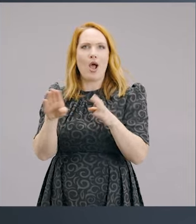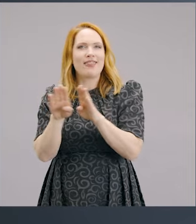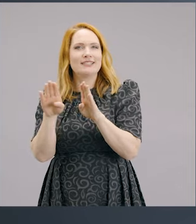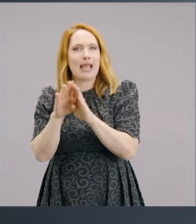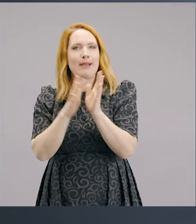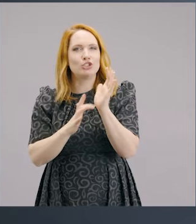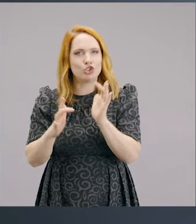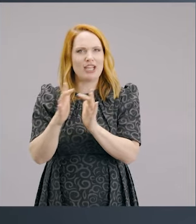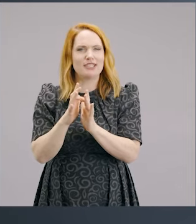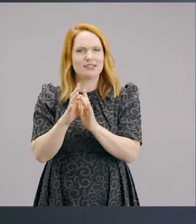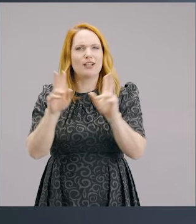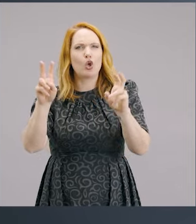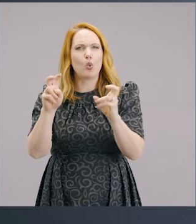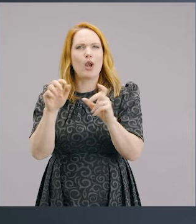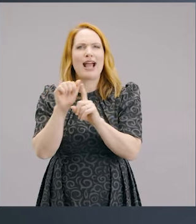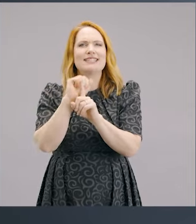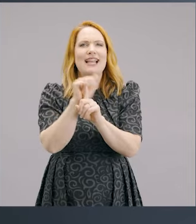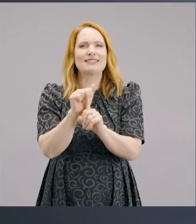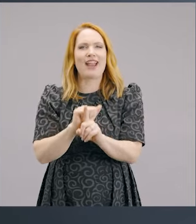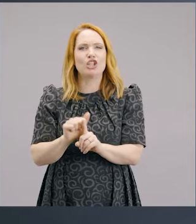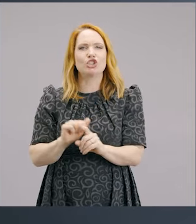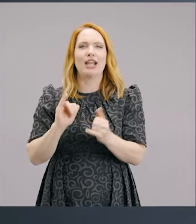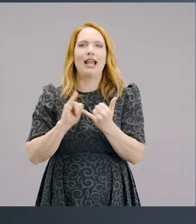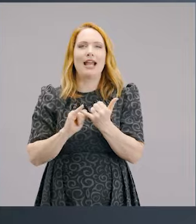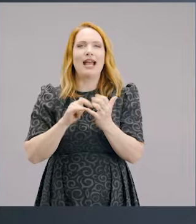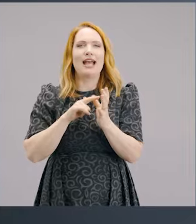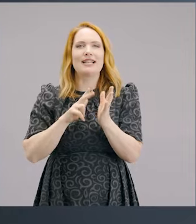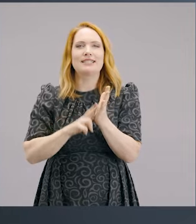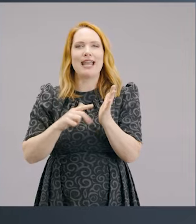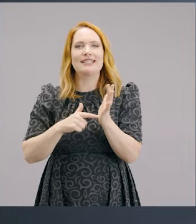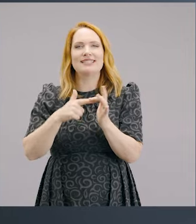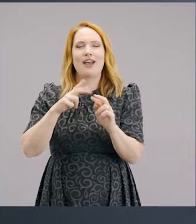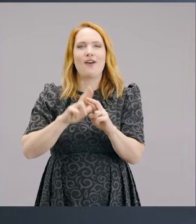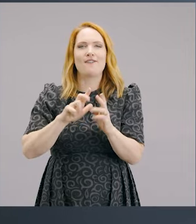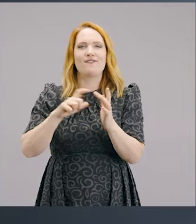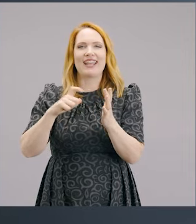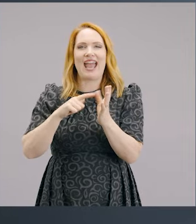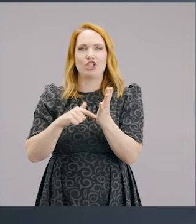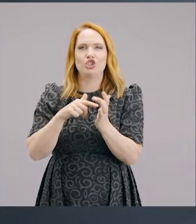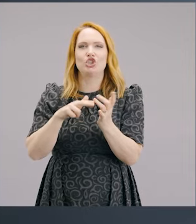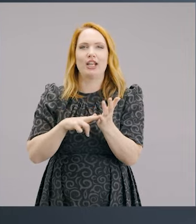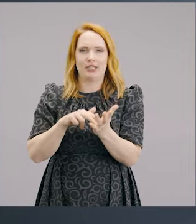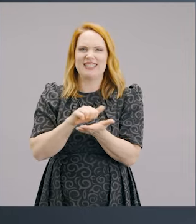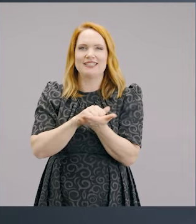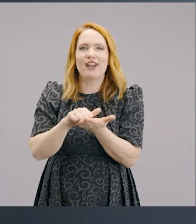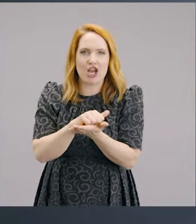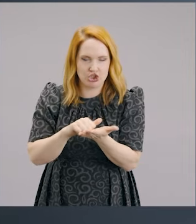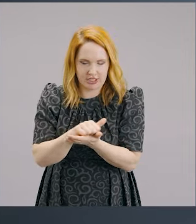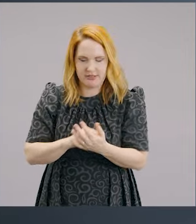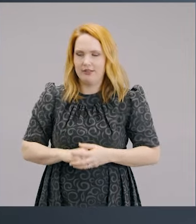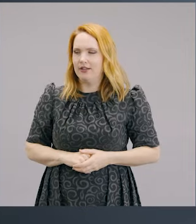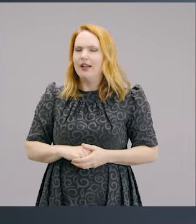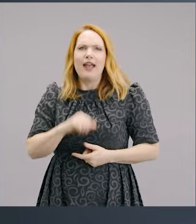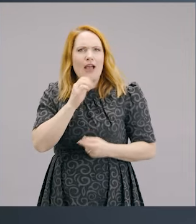sanctification. And I don't know whether you know people who are new Christians, but if the Holy Spirit is working